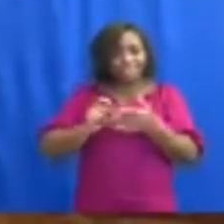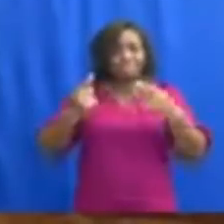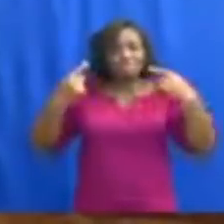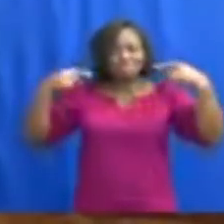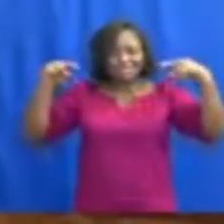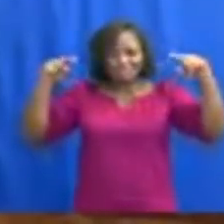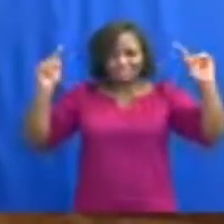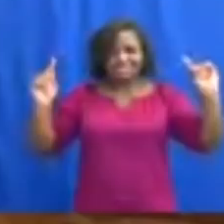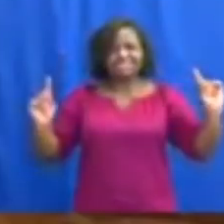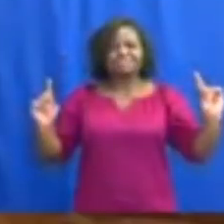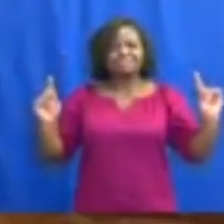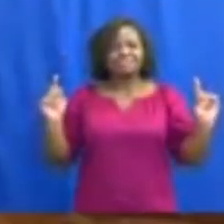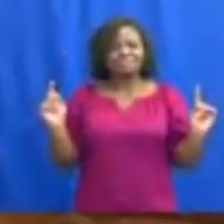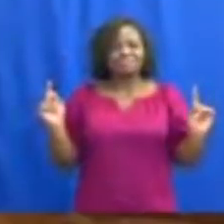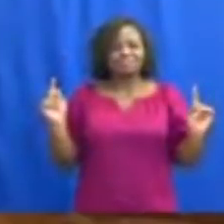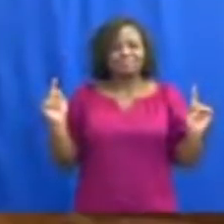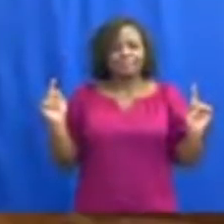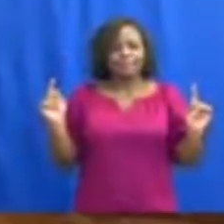No, fair fair fair.